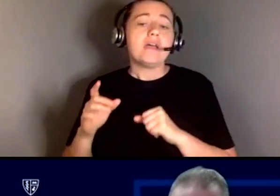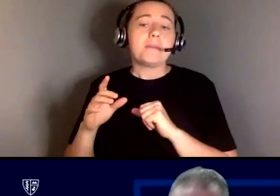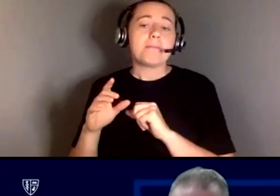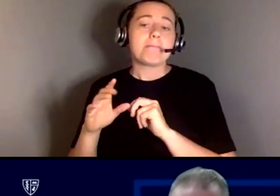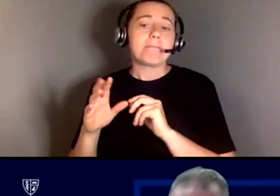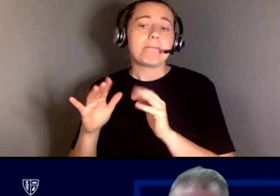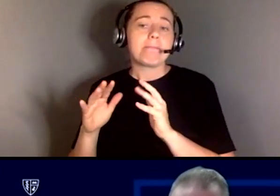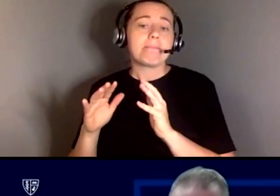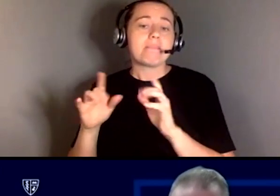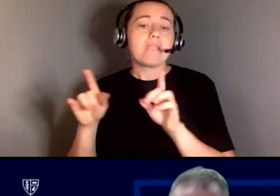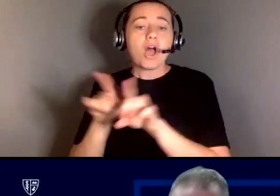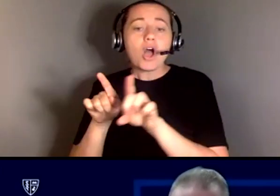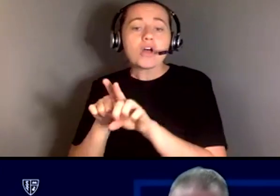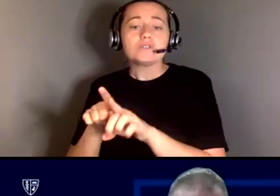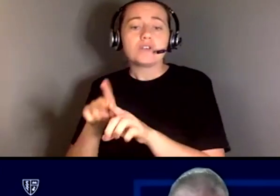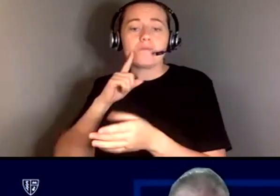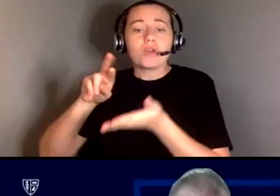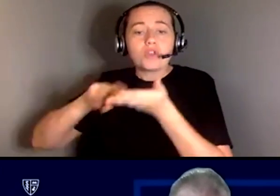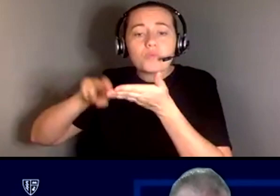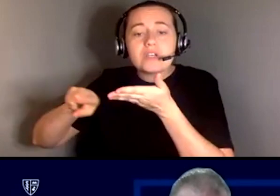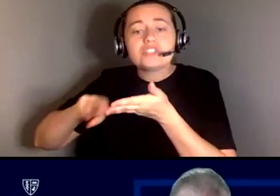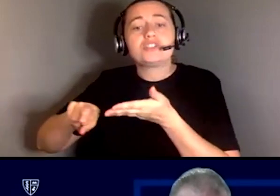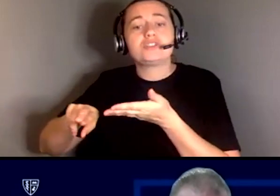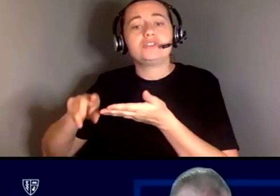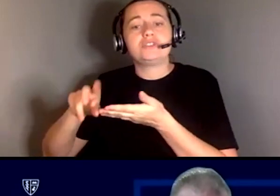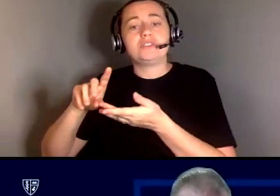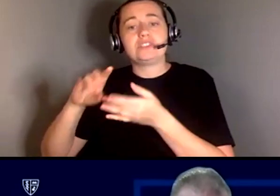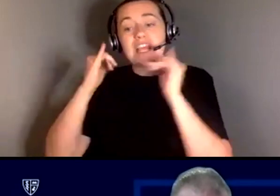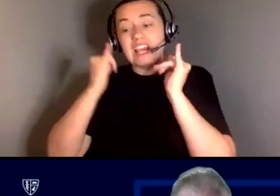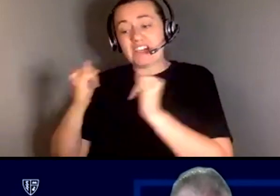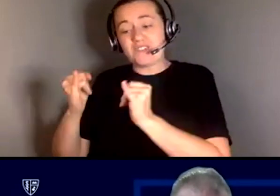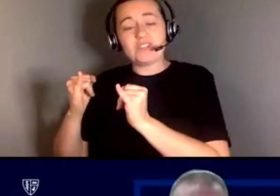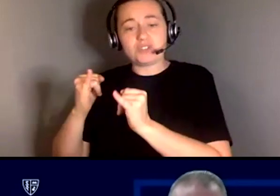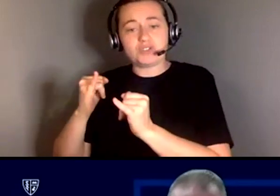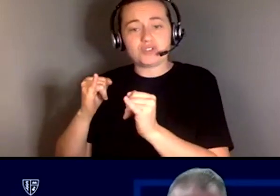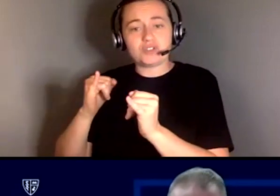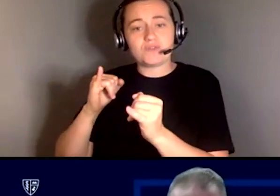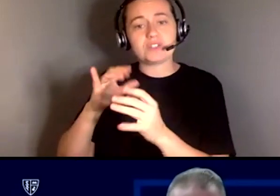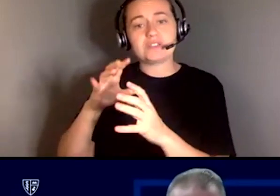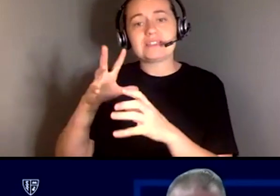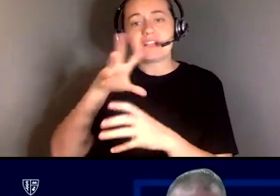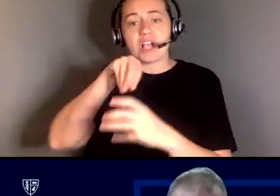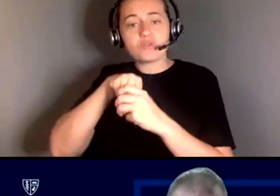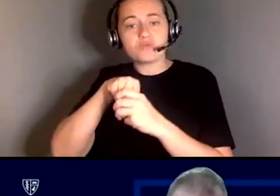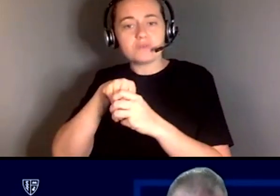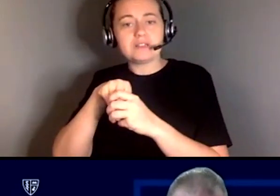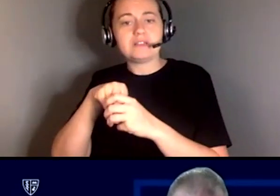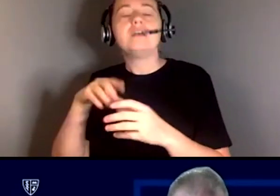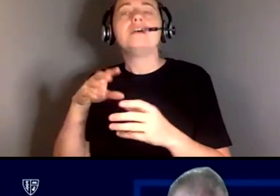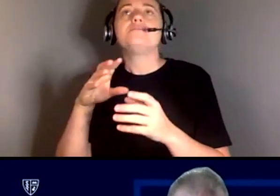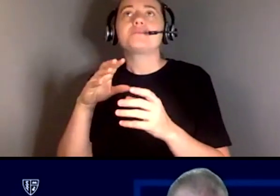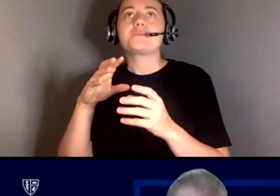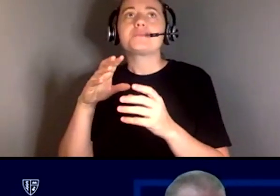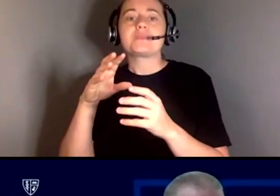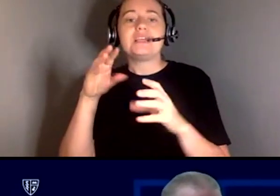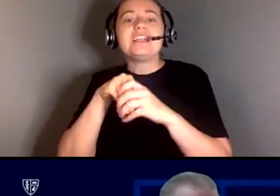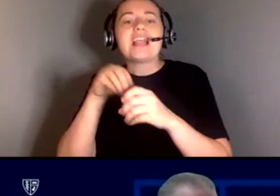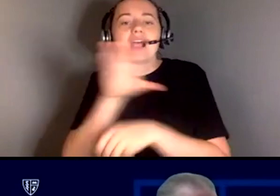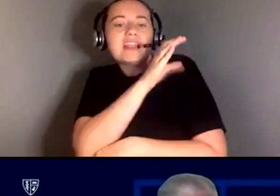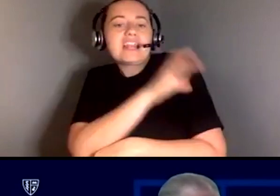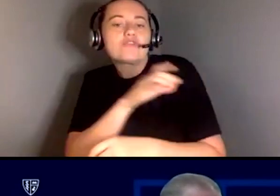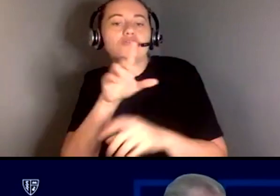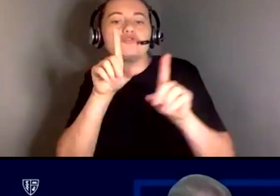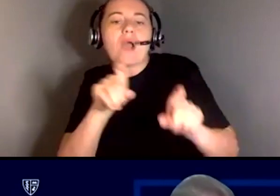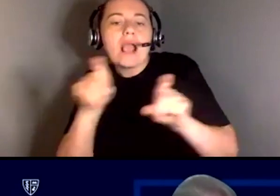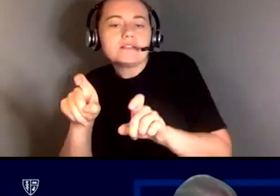on the research front to include, um, individuals living with disability in clinical trials, because so much of time they are excluded completely and they're just